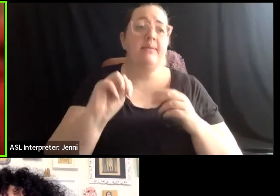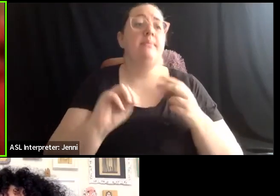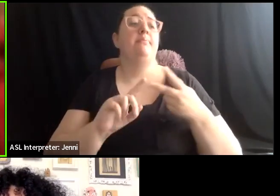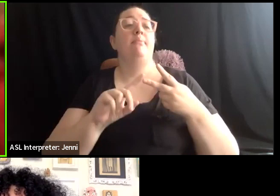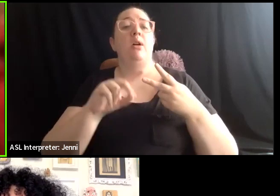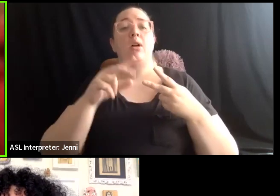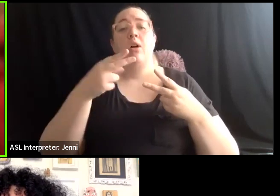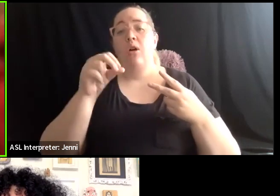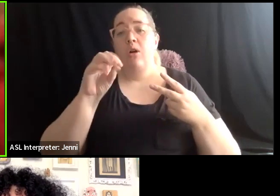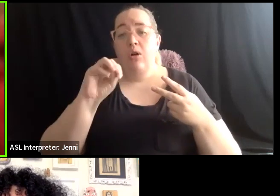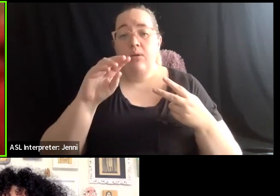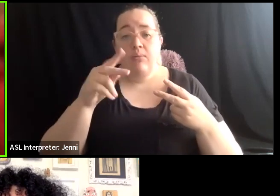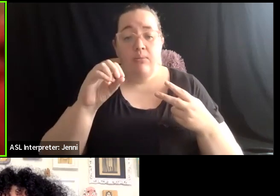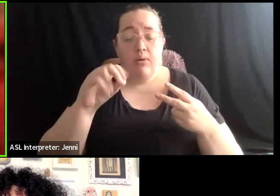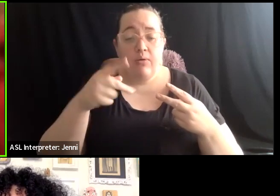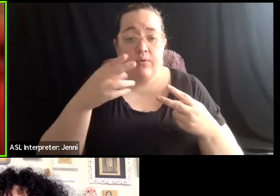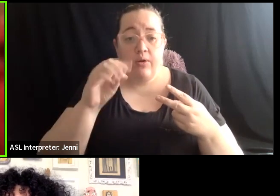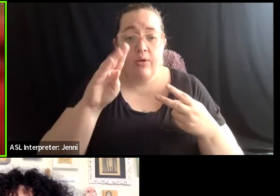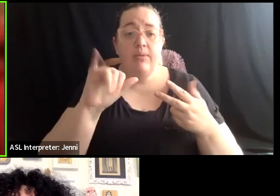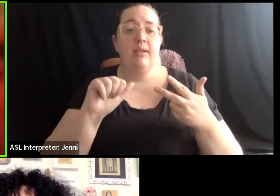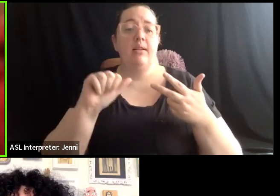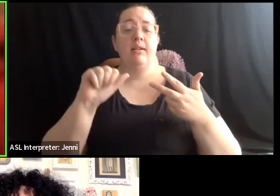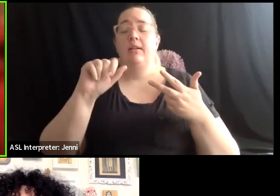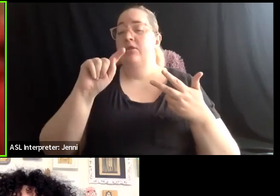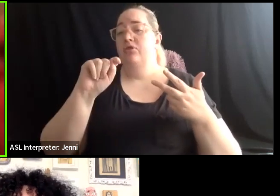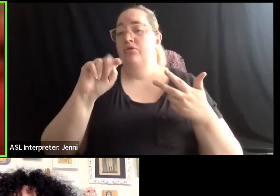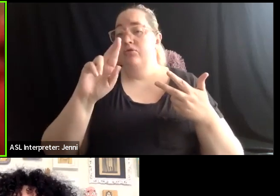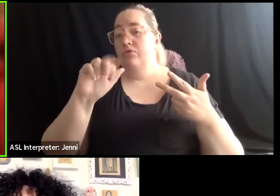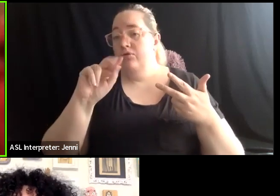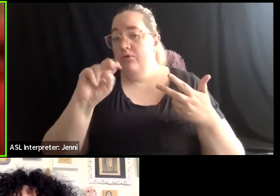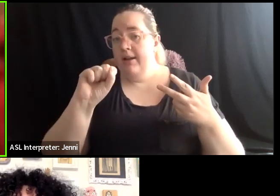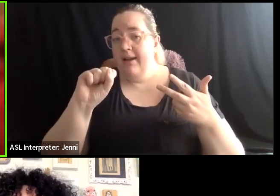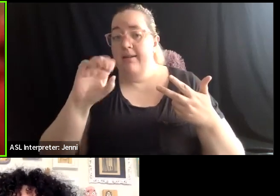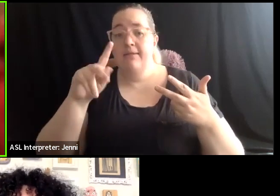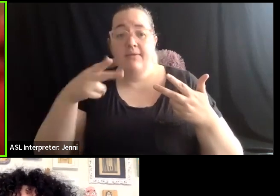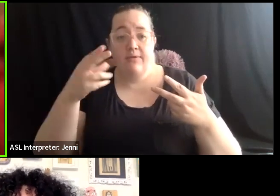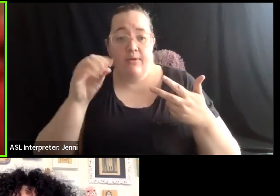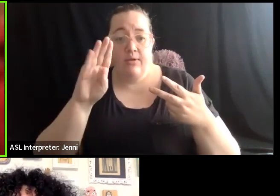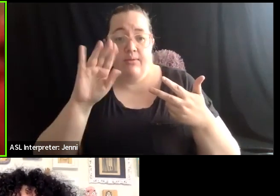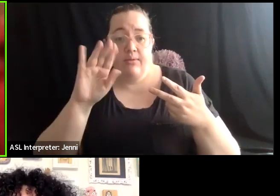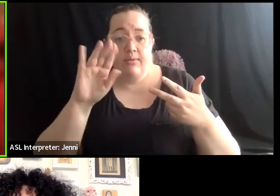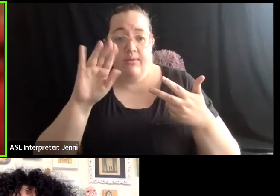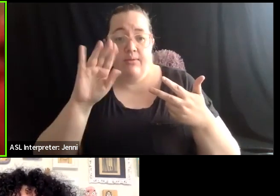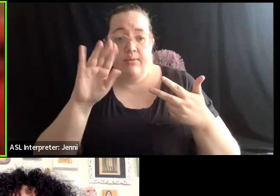ableism, misogyny, classism, or other oppressions. We